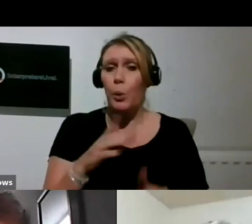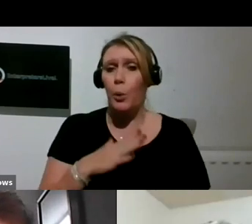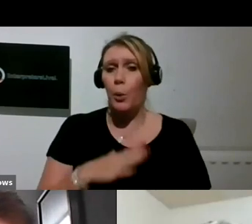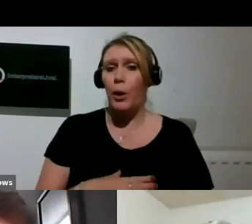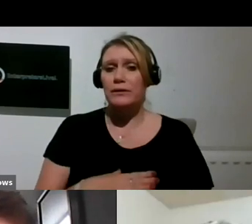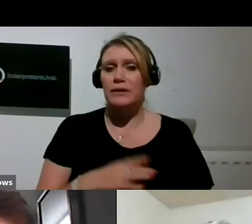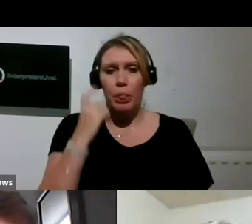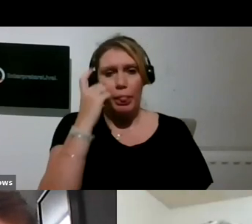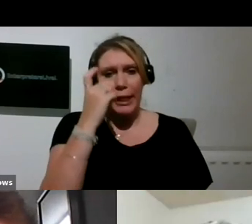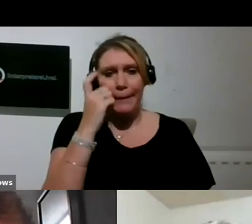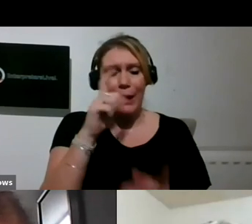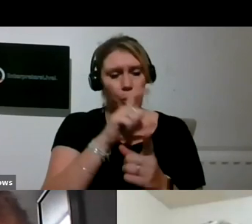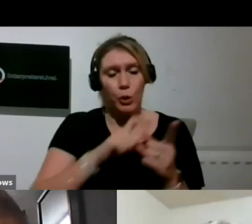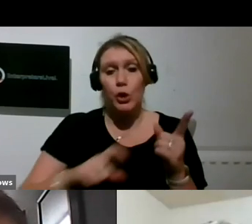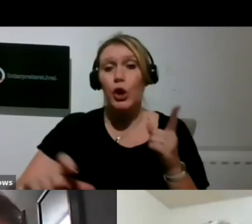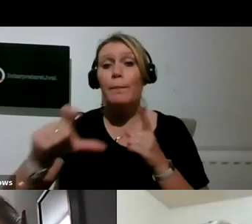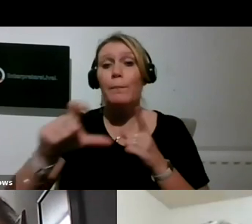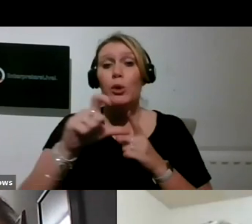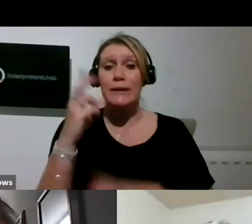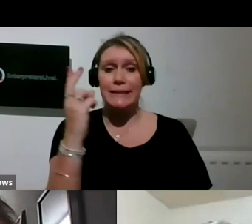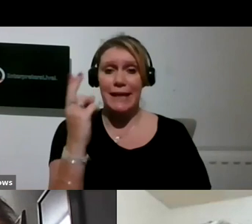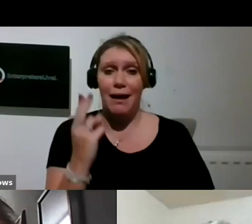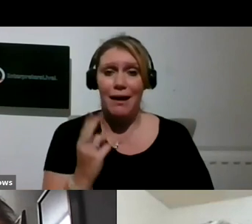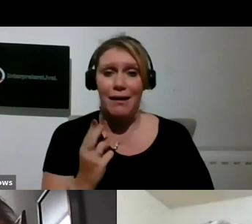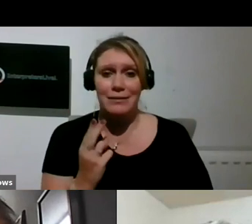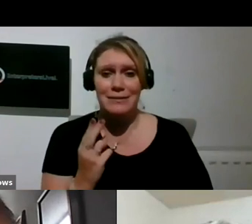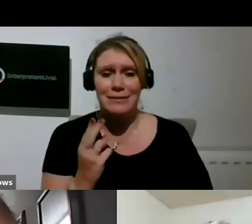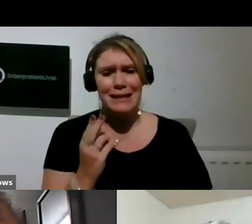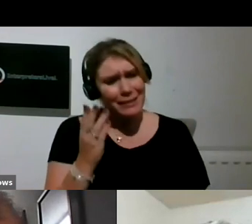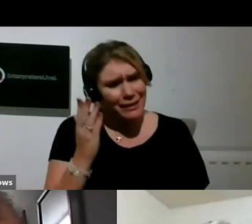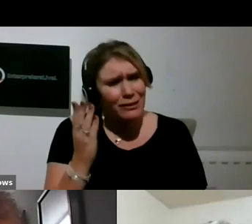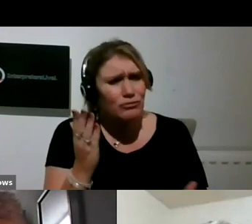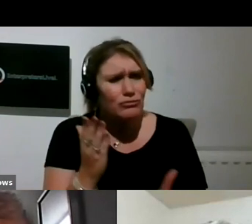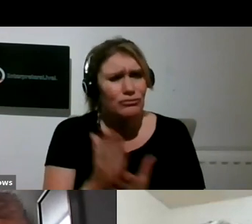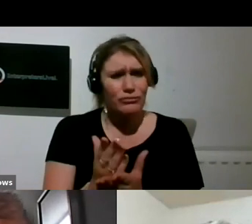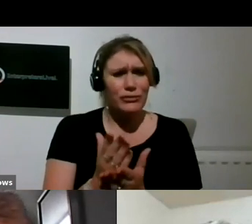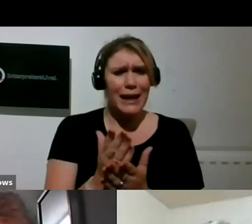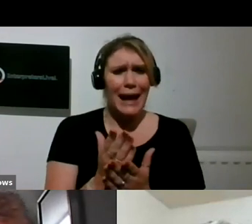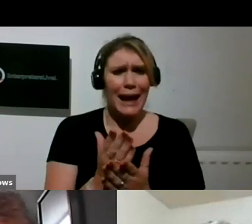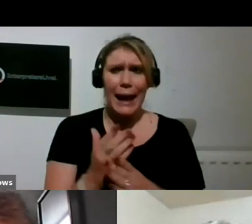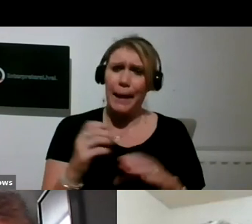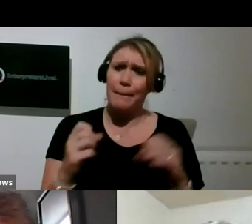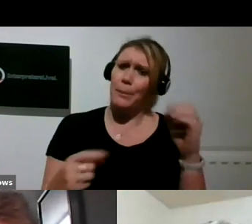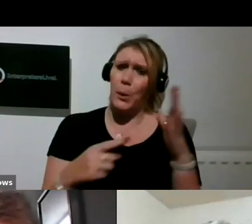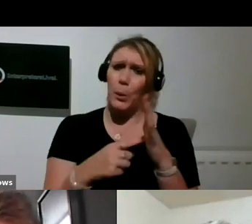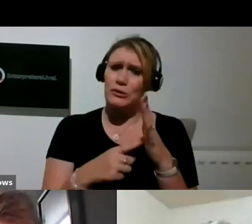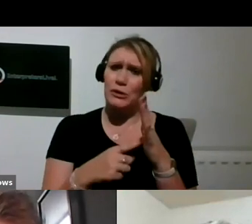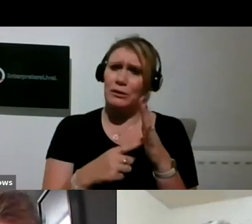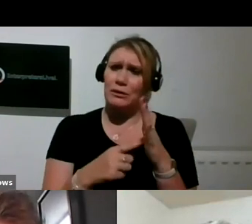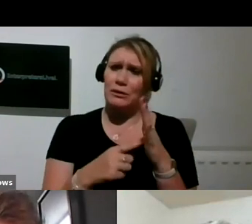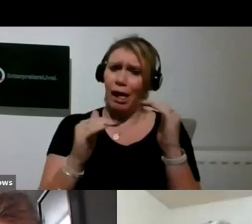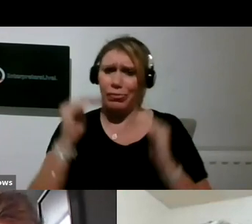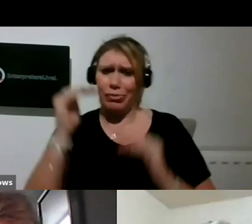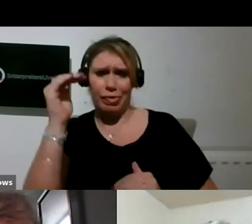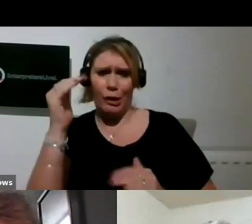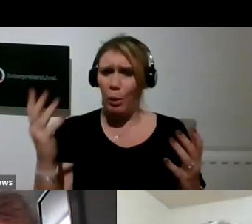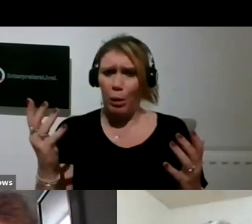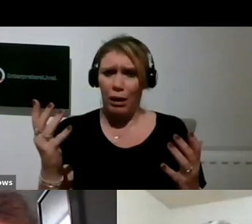arts. You know, is that a distinction that really matters anymore particularly when so many people are working on Instagram.